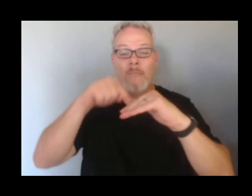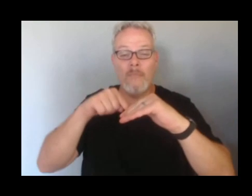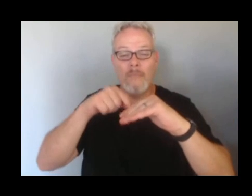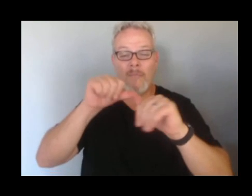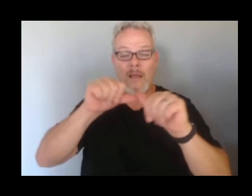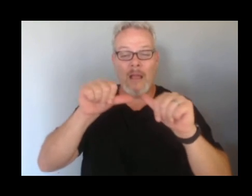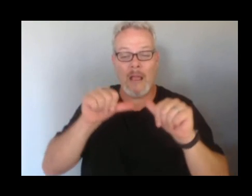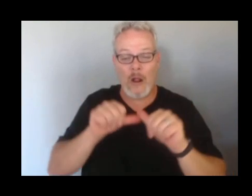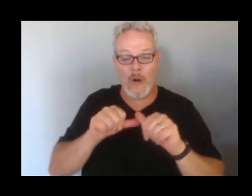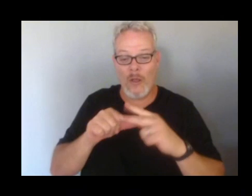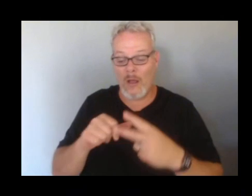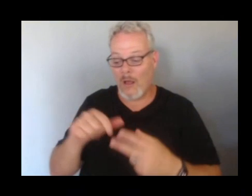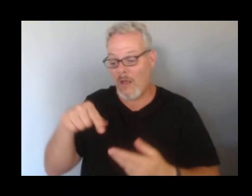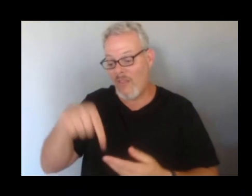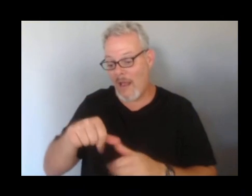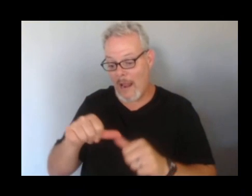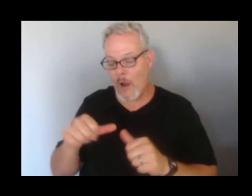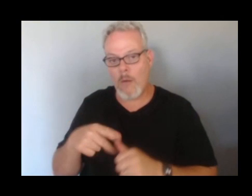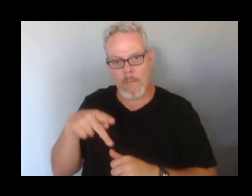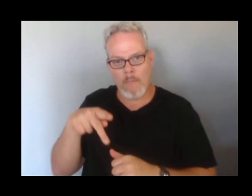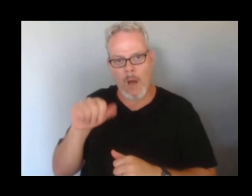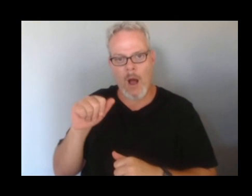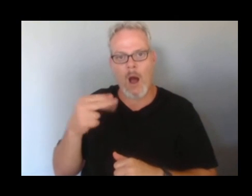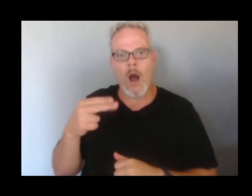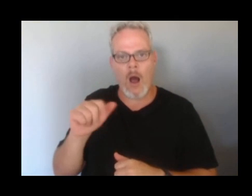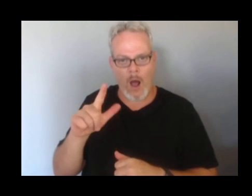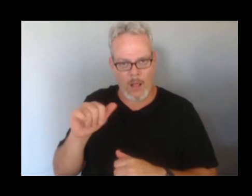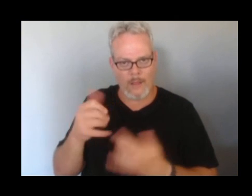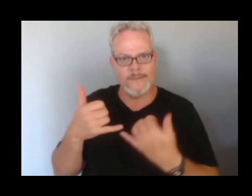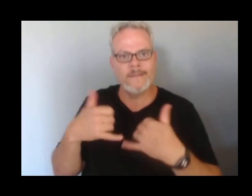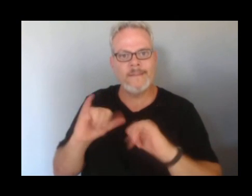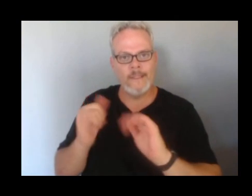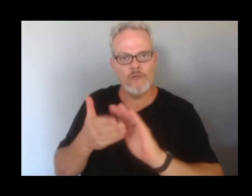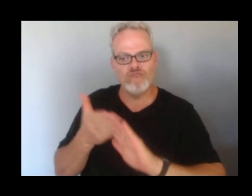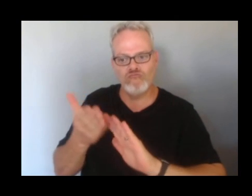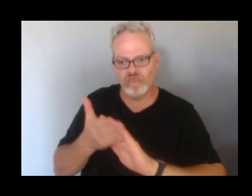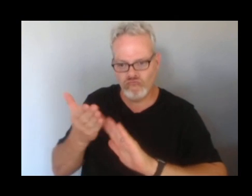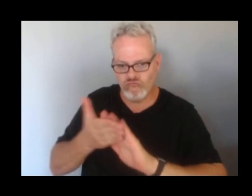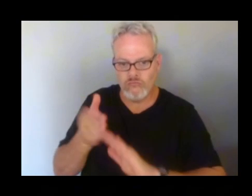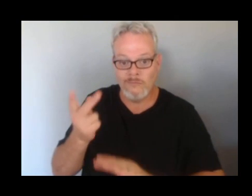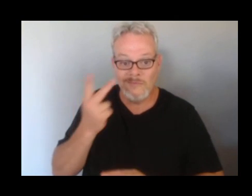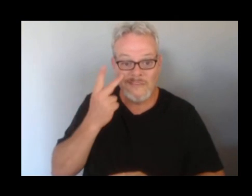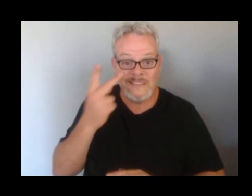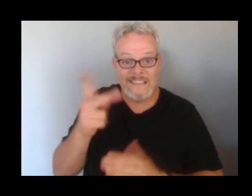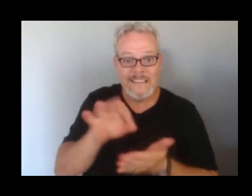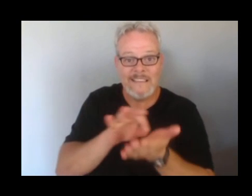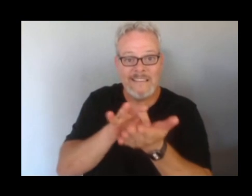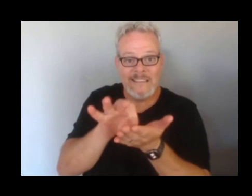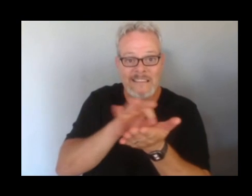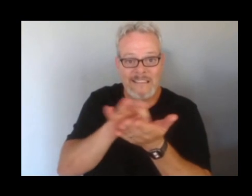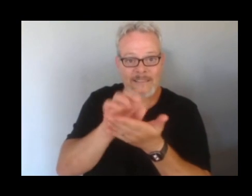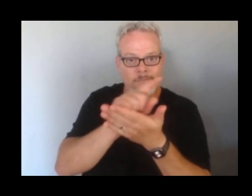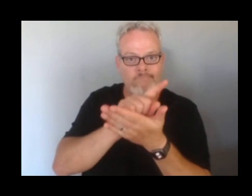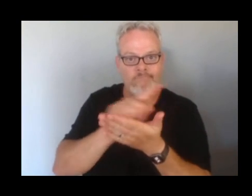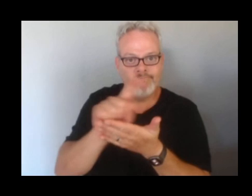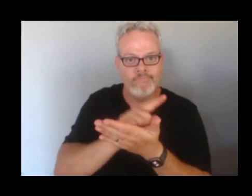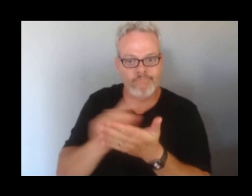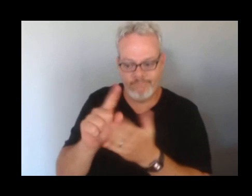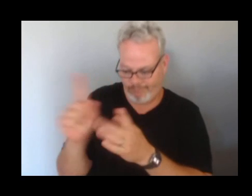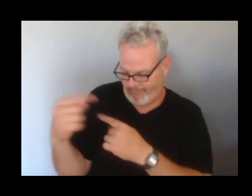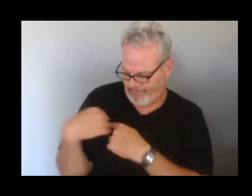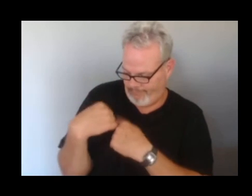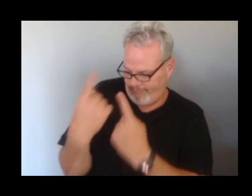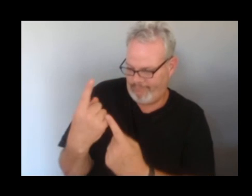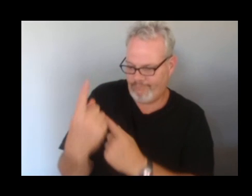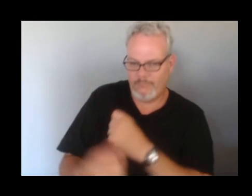at the Pahala source, but still ongoing. Here you can see what the relative earthquake counts per week over the last year